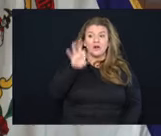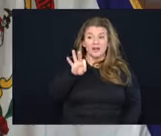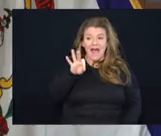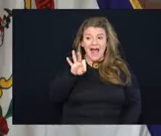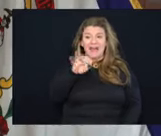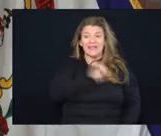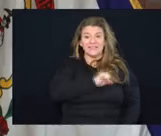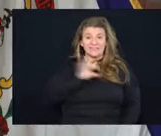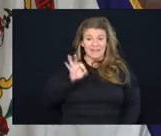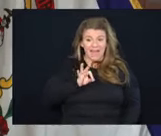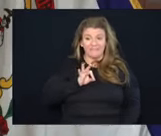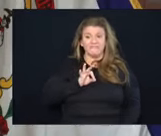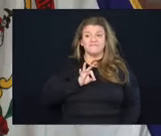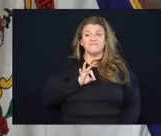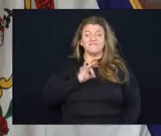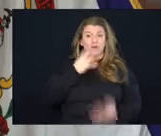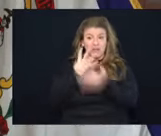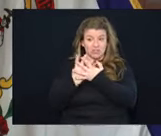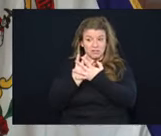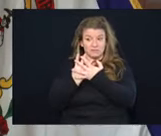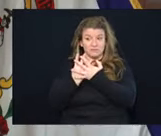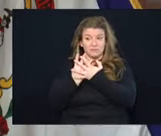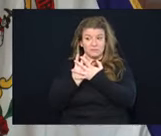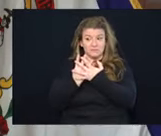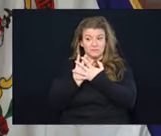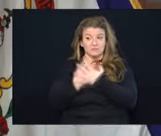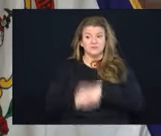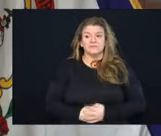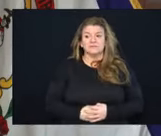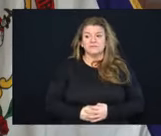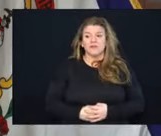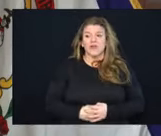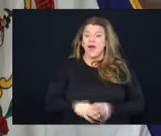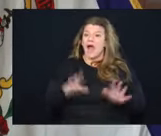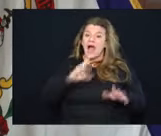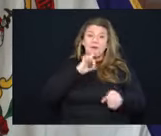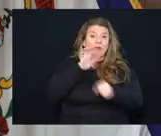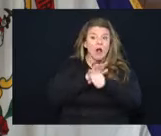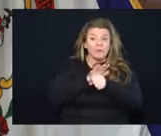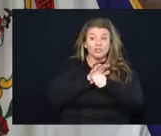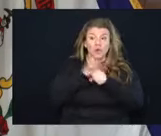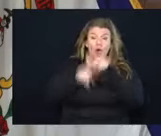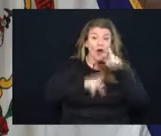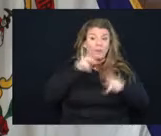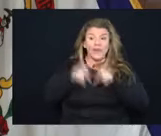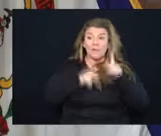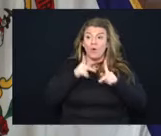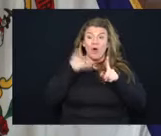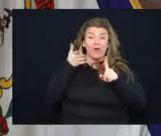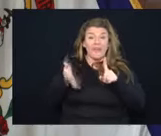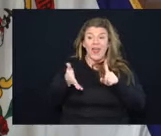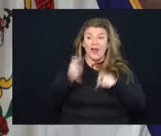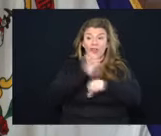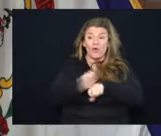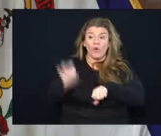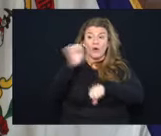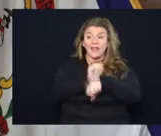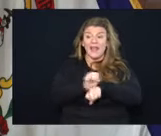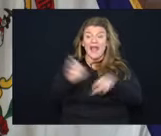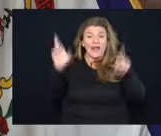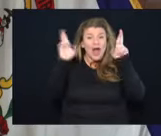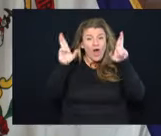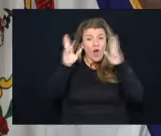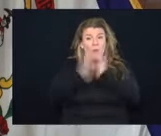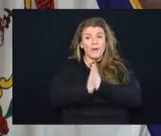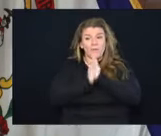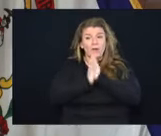staff cases and corrections. I'll promise you our people are on it in every way and I hope and pray